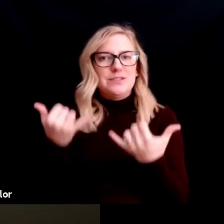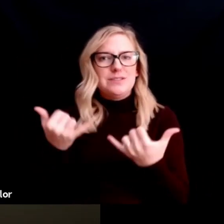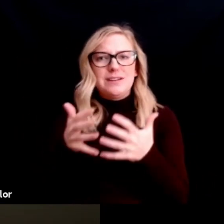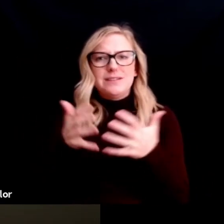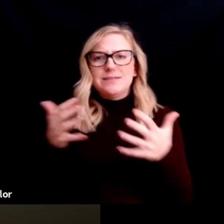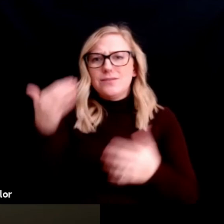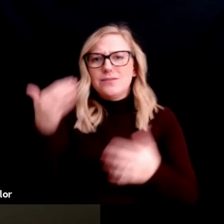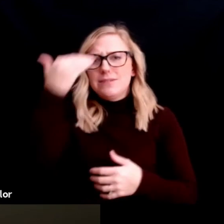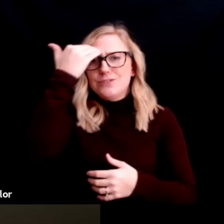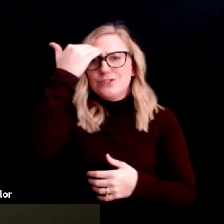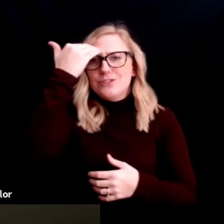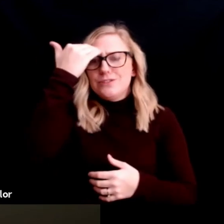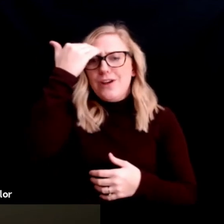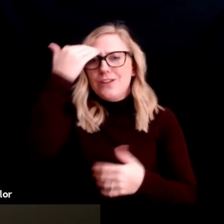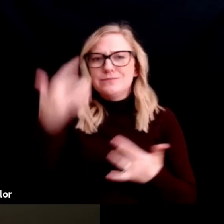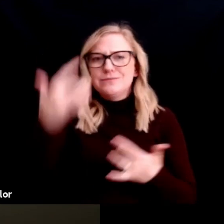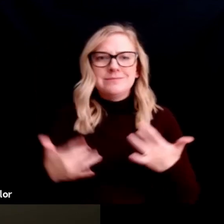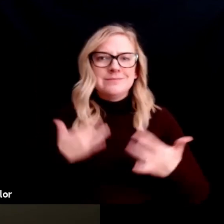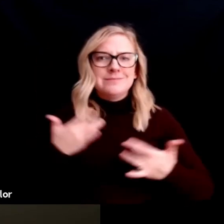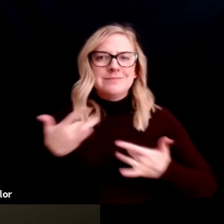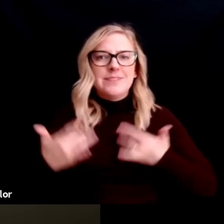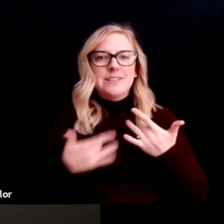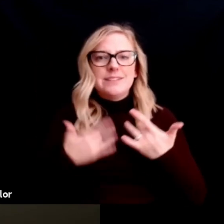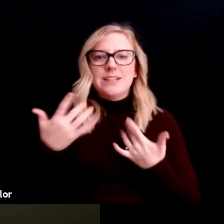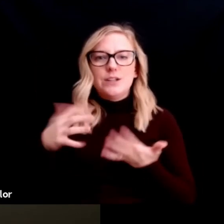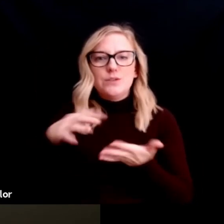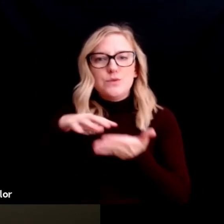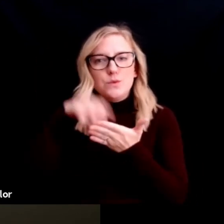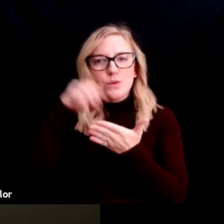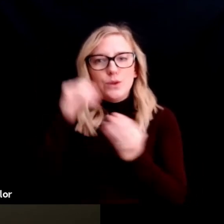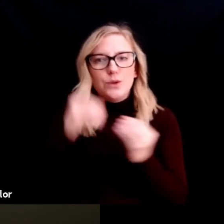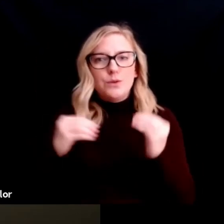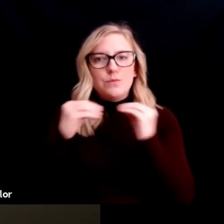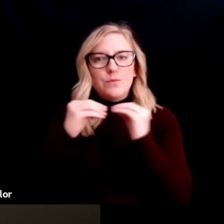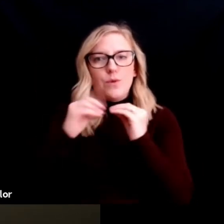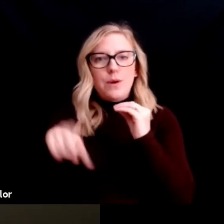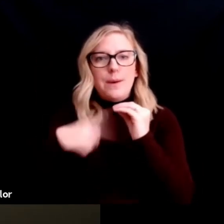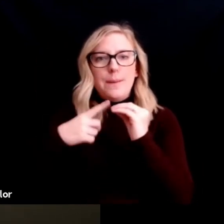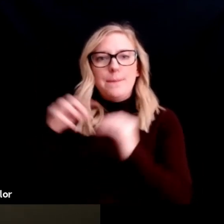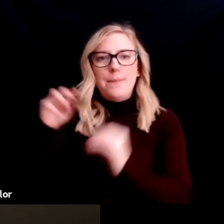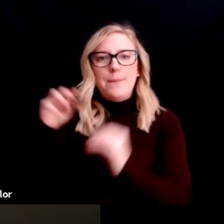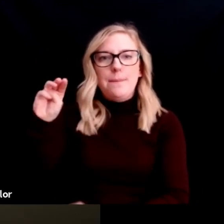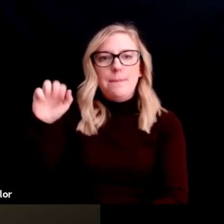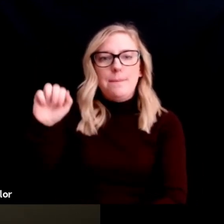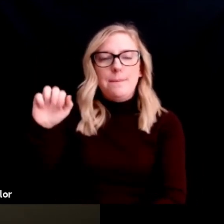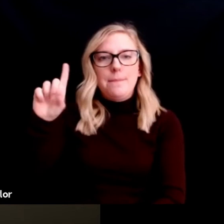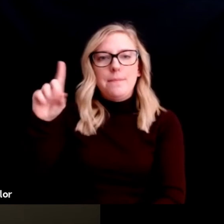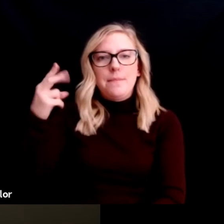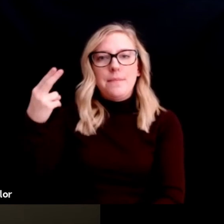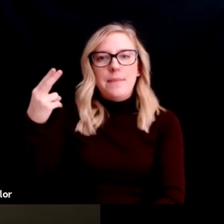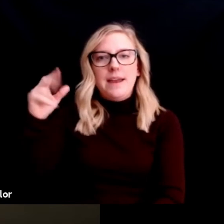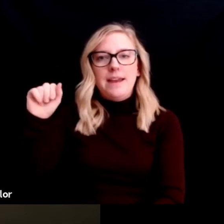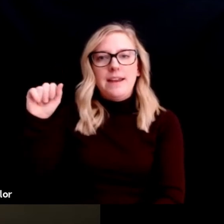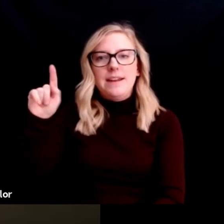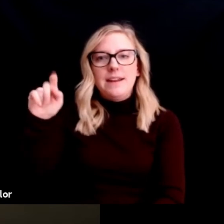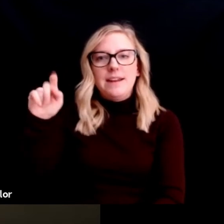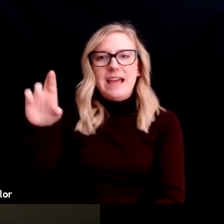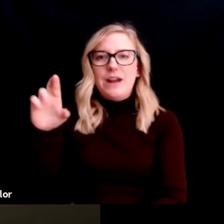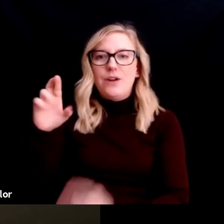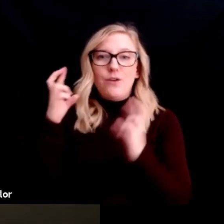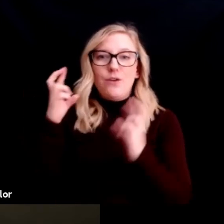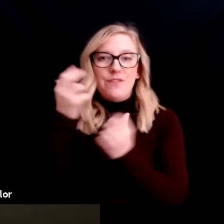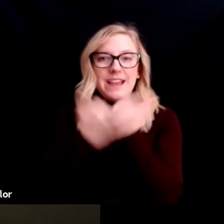I can't wait to learn more about Mad Hatter. Hopefully, everyone will join me in checking out your services